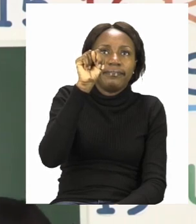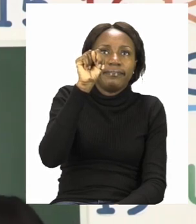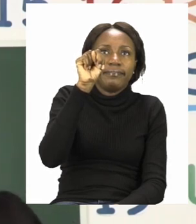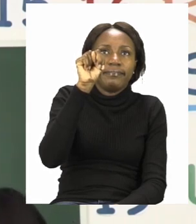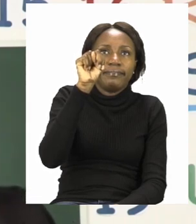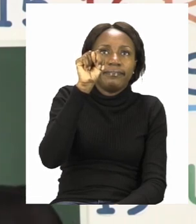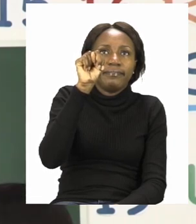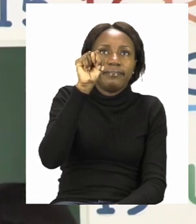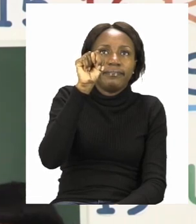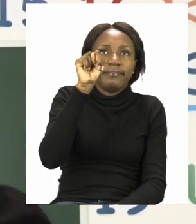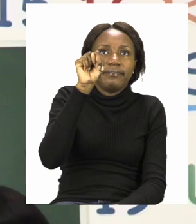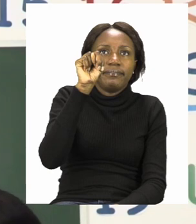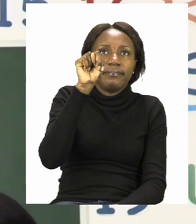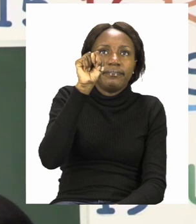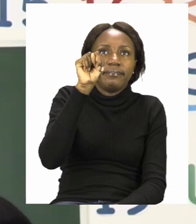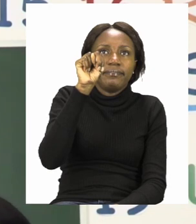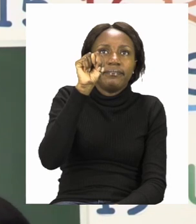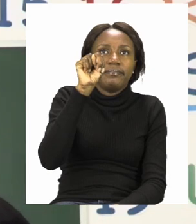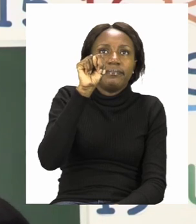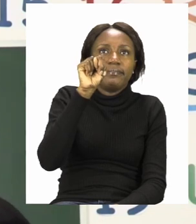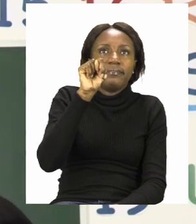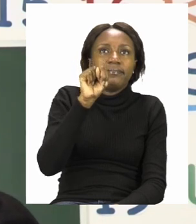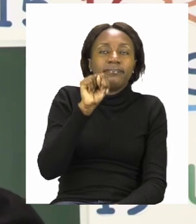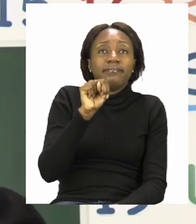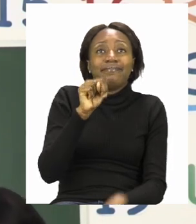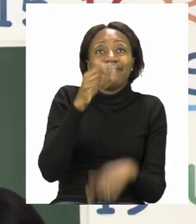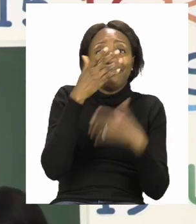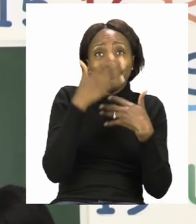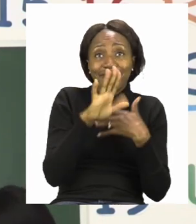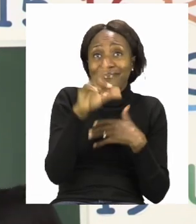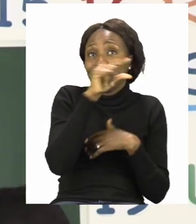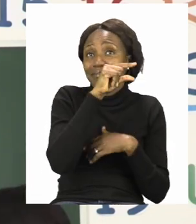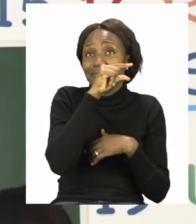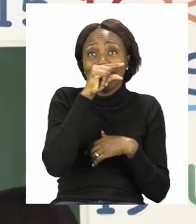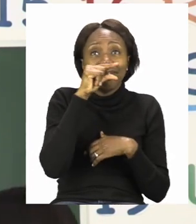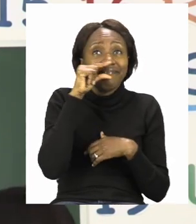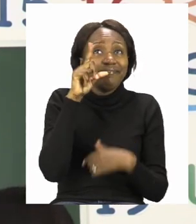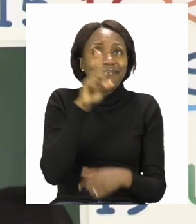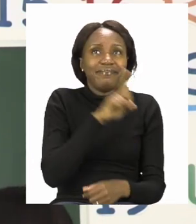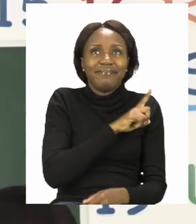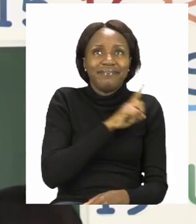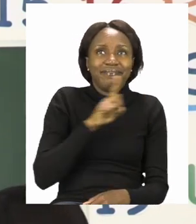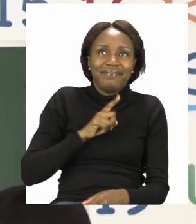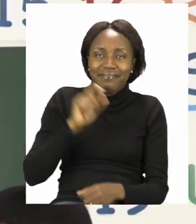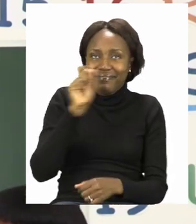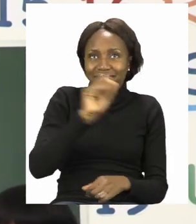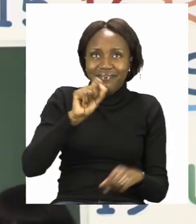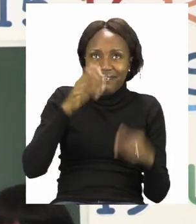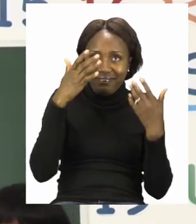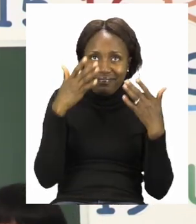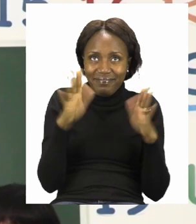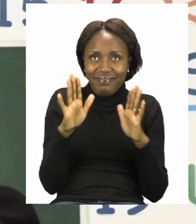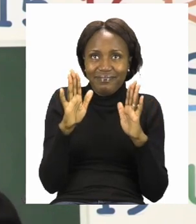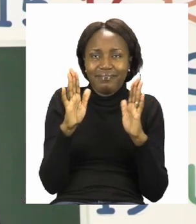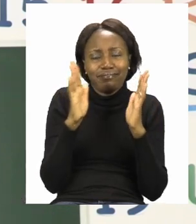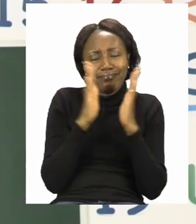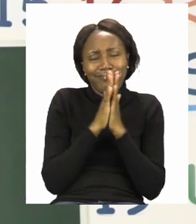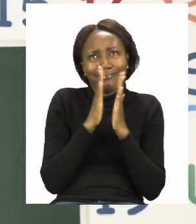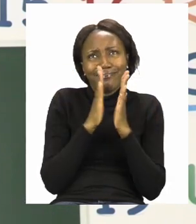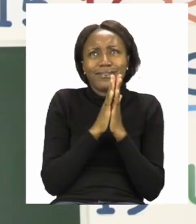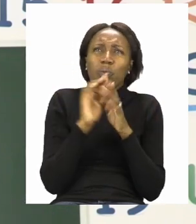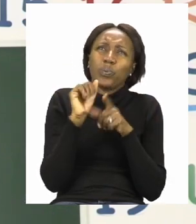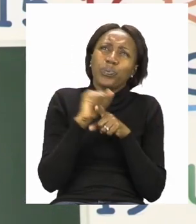Now, we have written our number 11. So, I'd like you to please practice it.